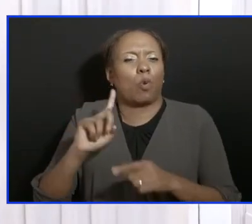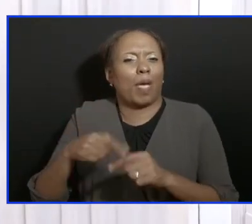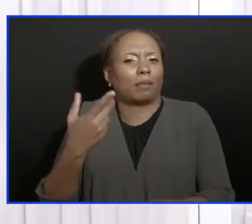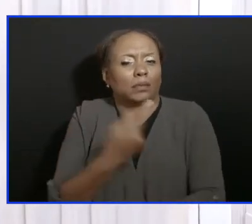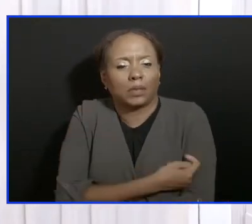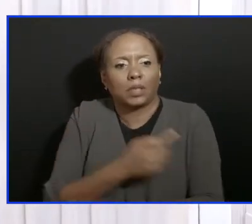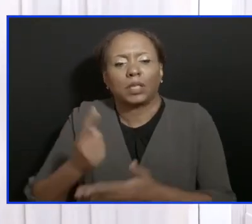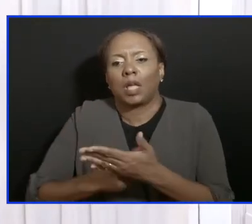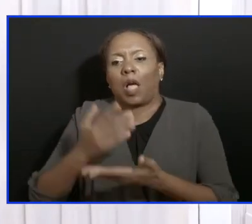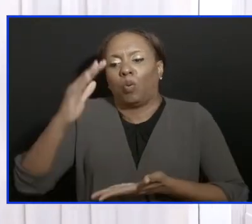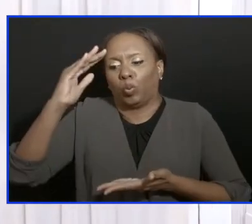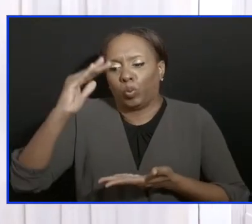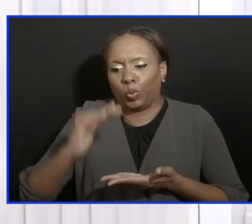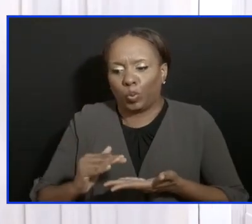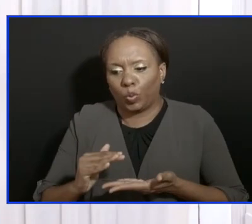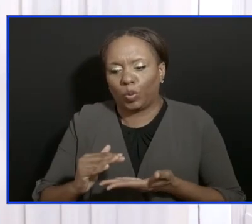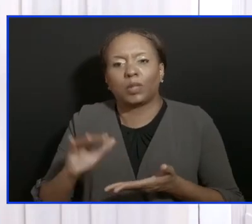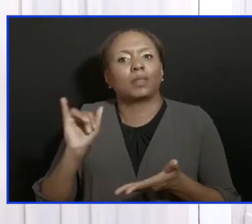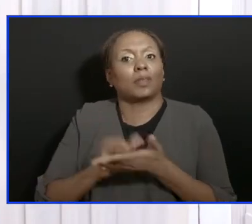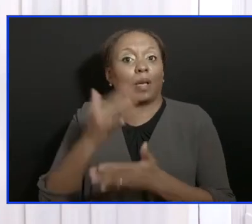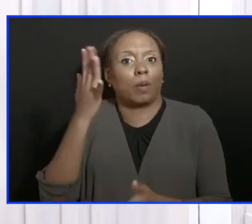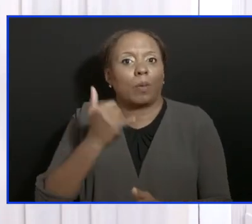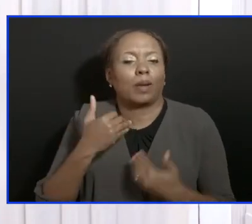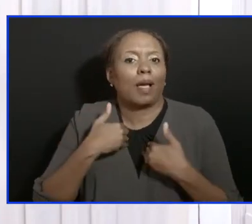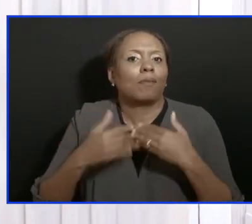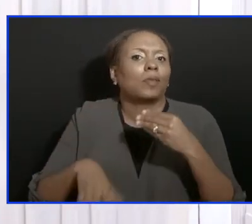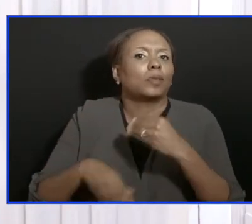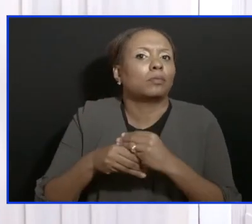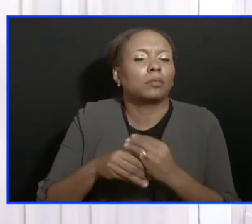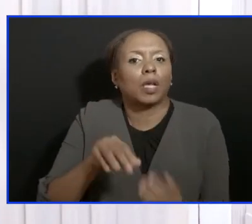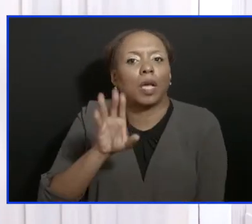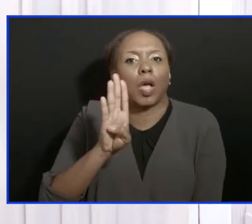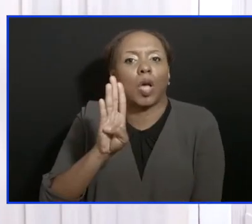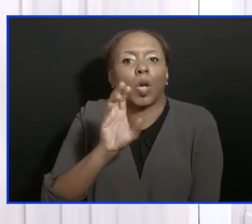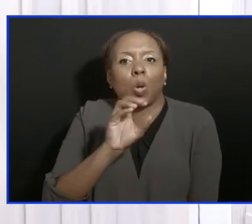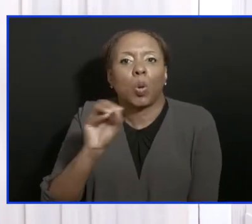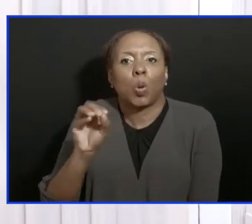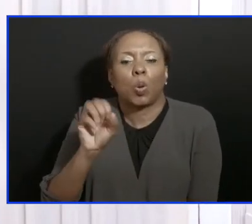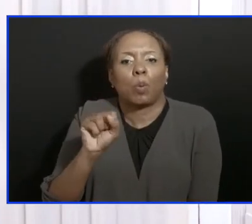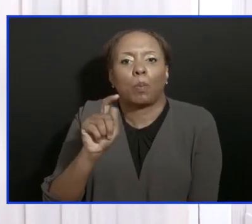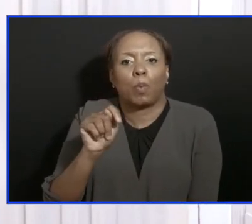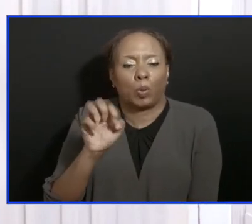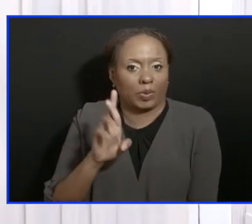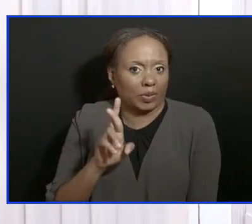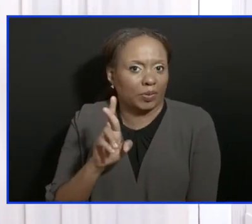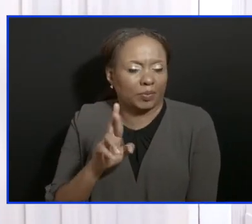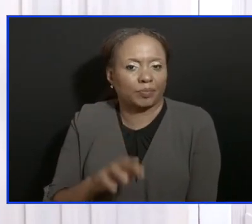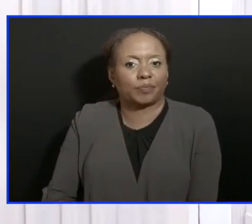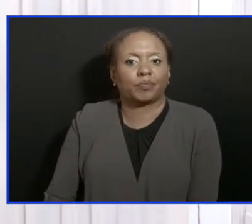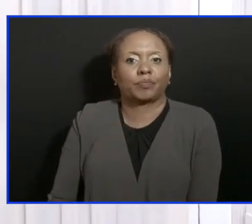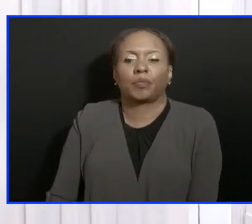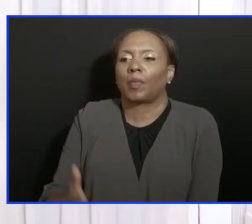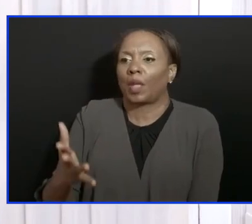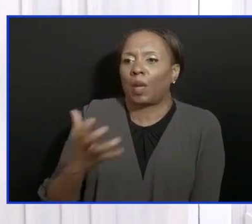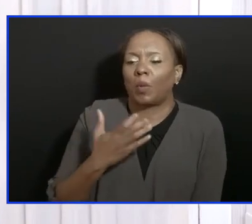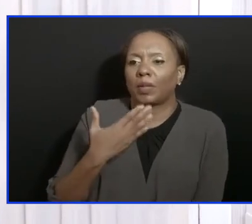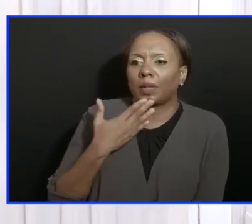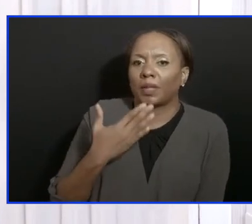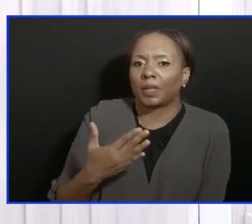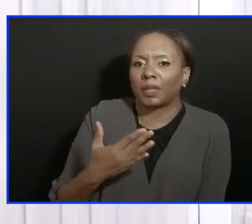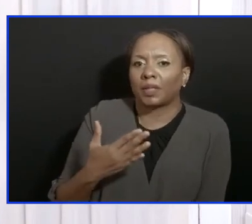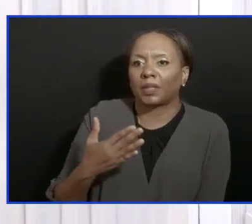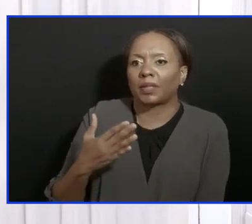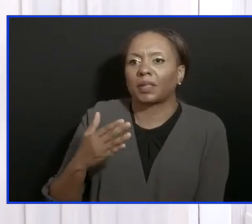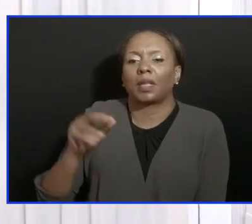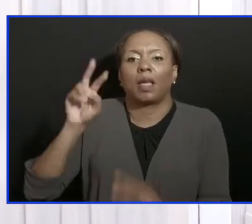line is, is that there is still restricted access. You have heard me speak about the fact, and I want to thank, as I said, to thank the